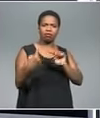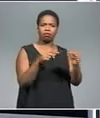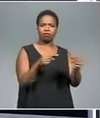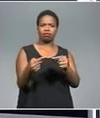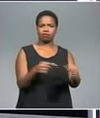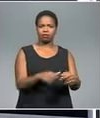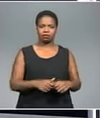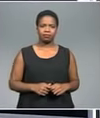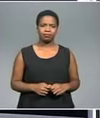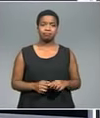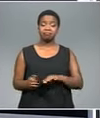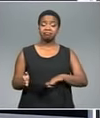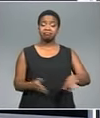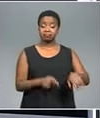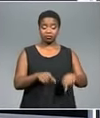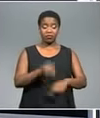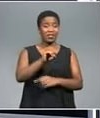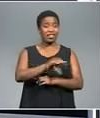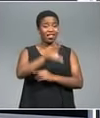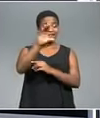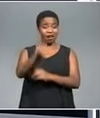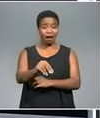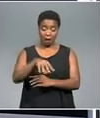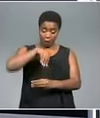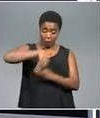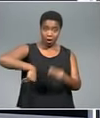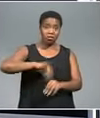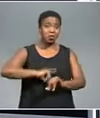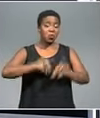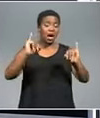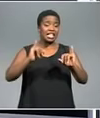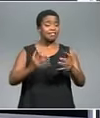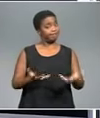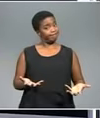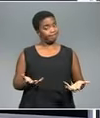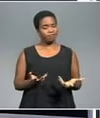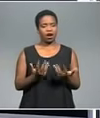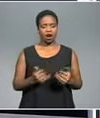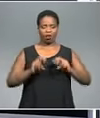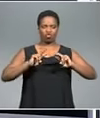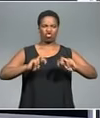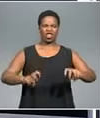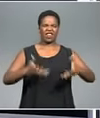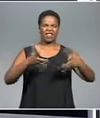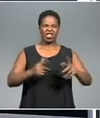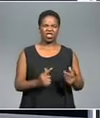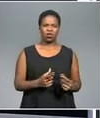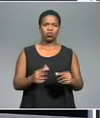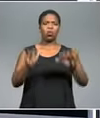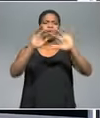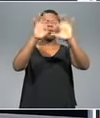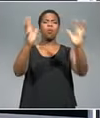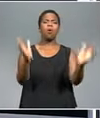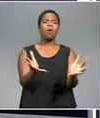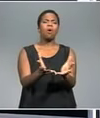Is corruption getting worse in South Africa? Well, that's the perception of experts and analysts' survey in the latest